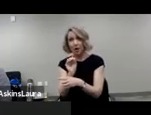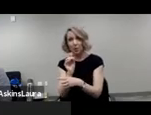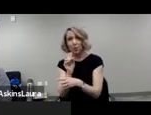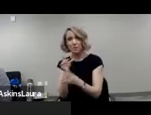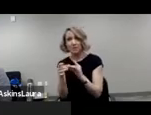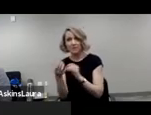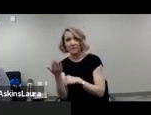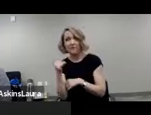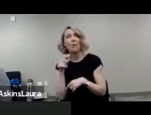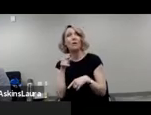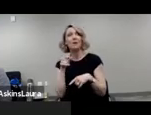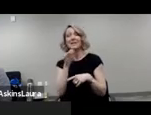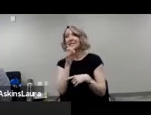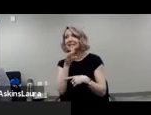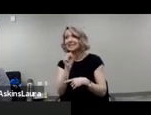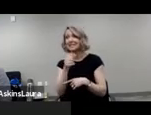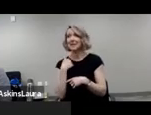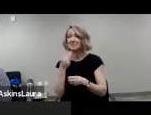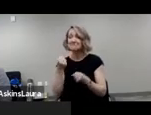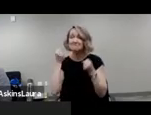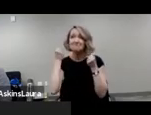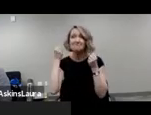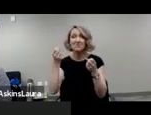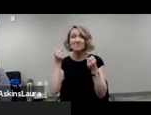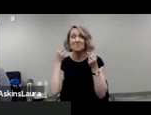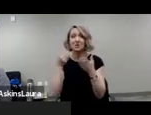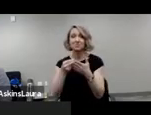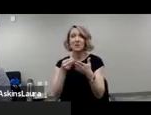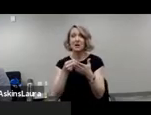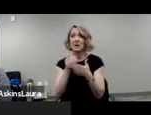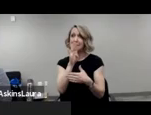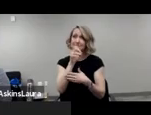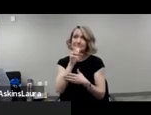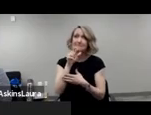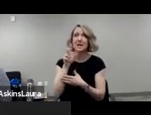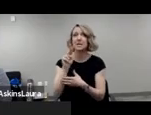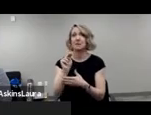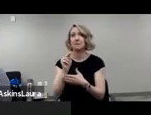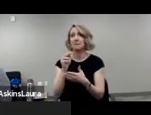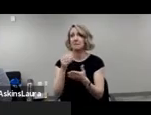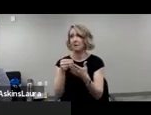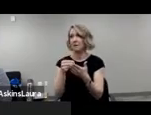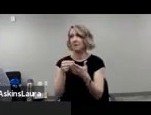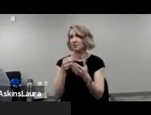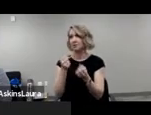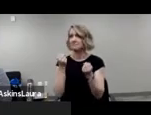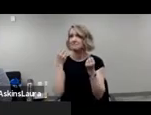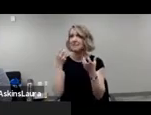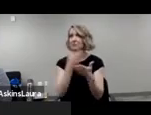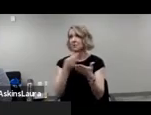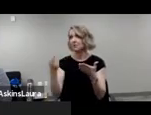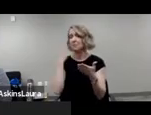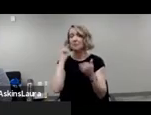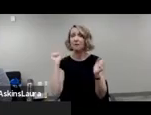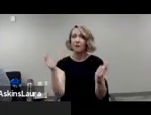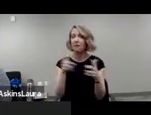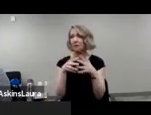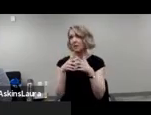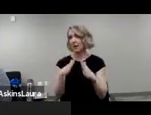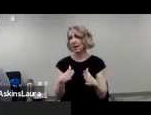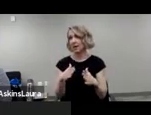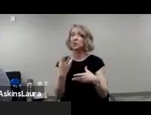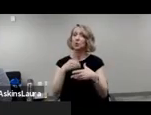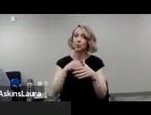than $600 billion worth a year in important resources for all Americans, including people with